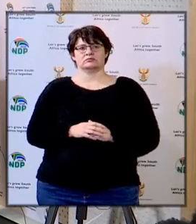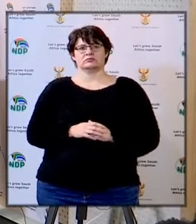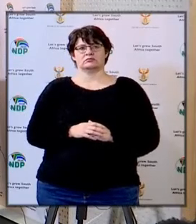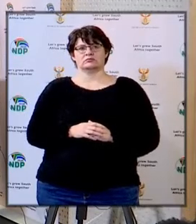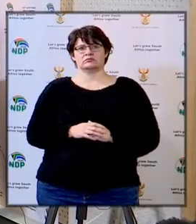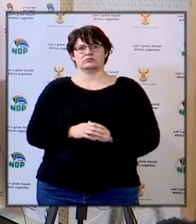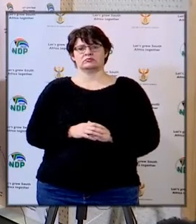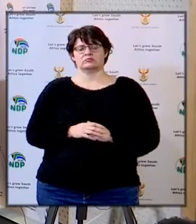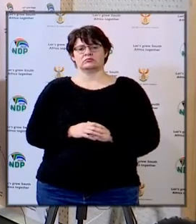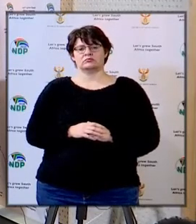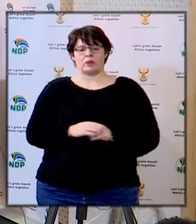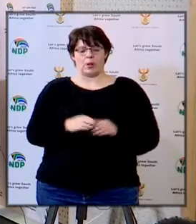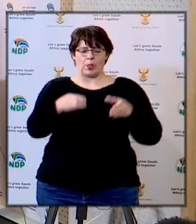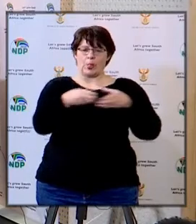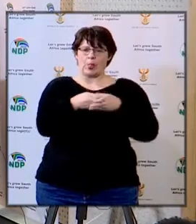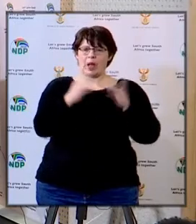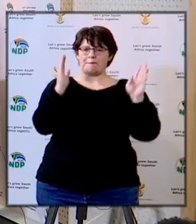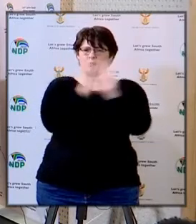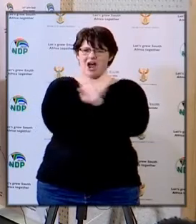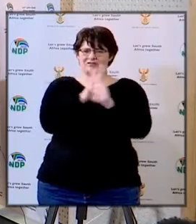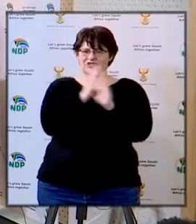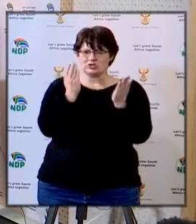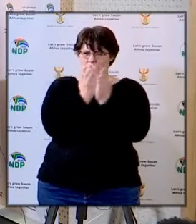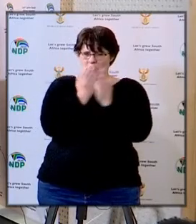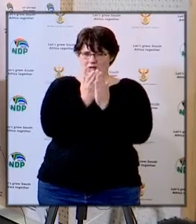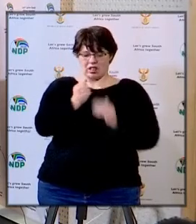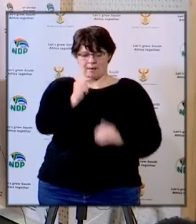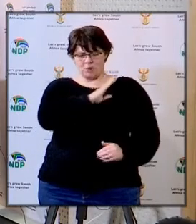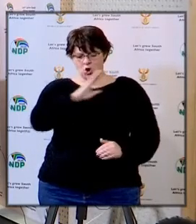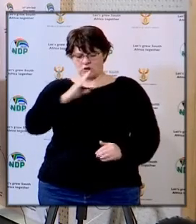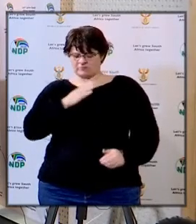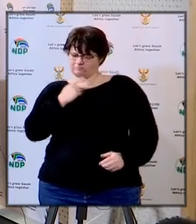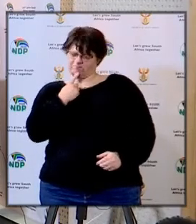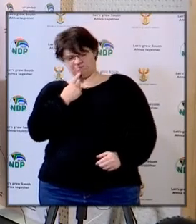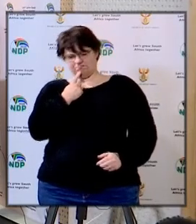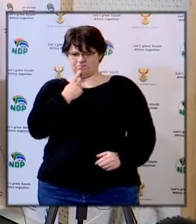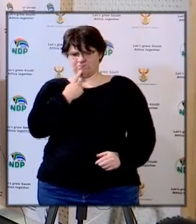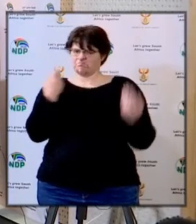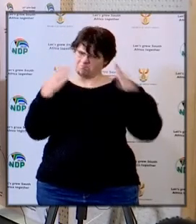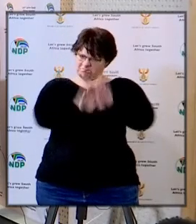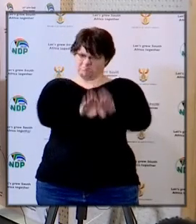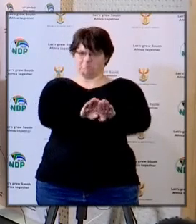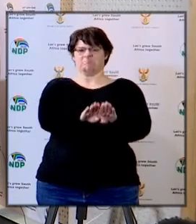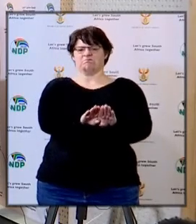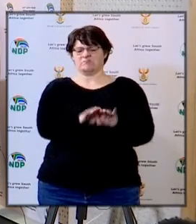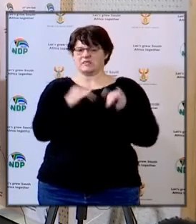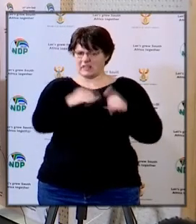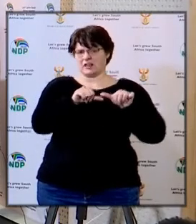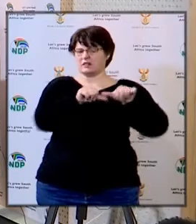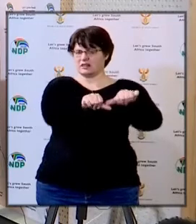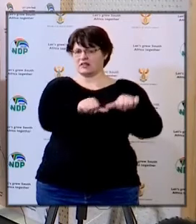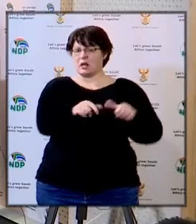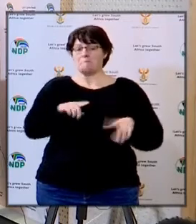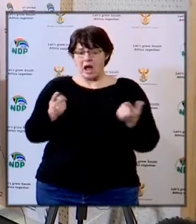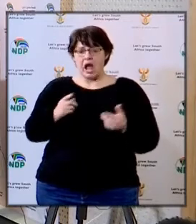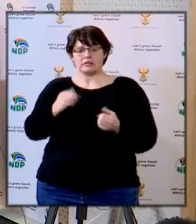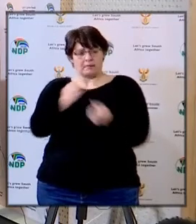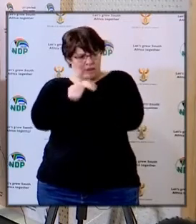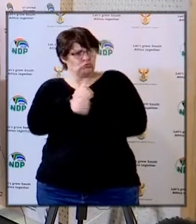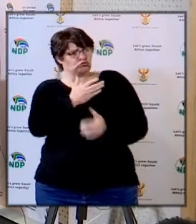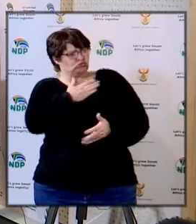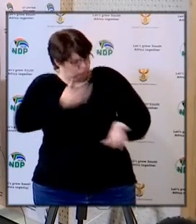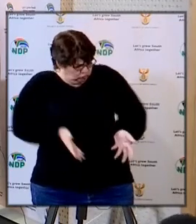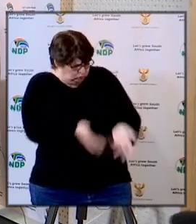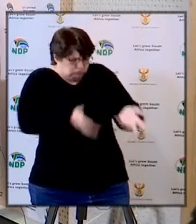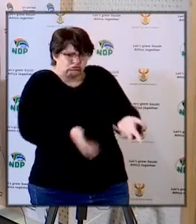board of small private schools have a choice to not open schools despite parents willing to send their kids to schools and the